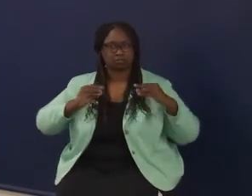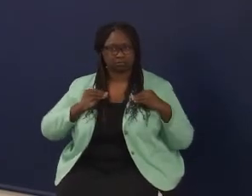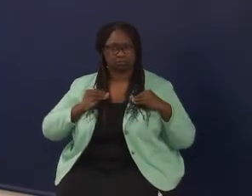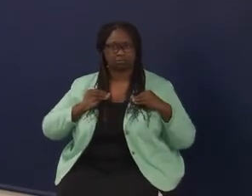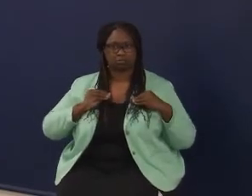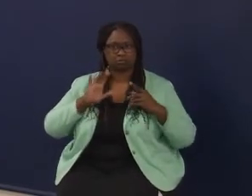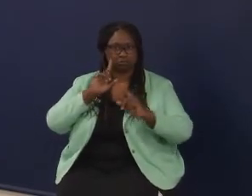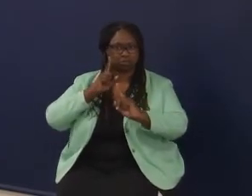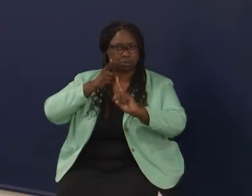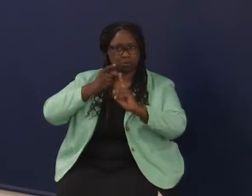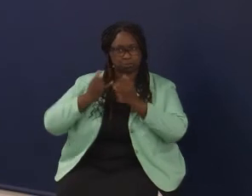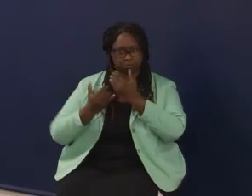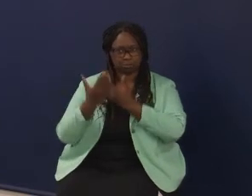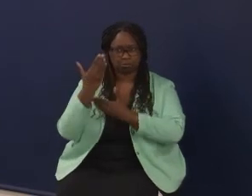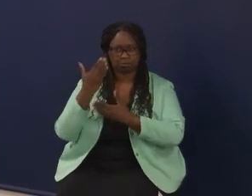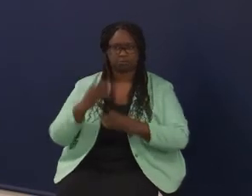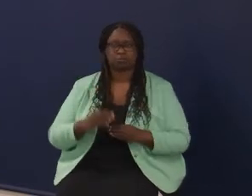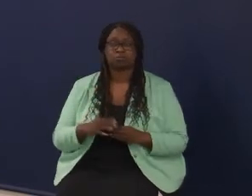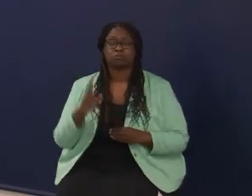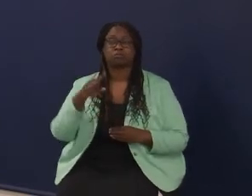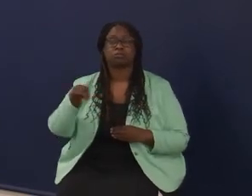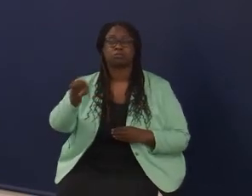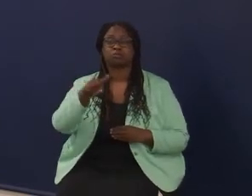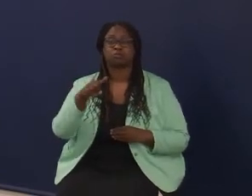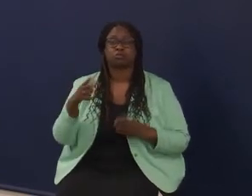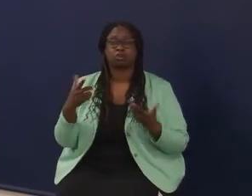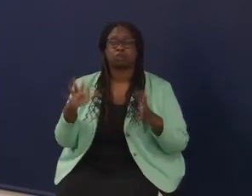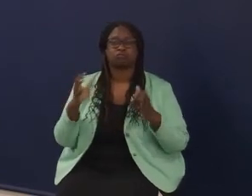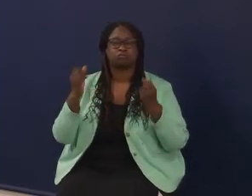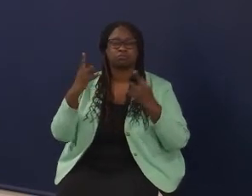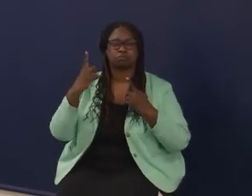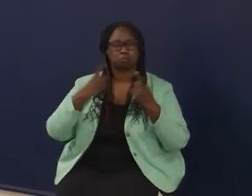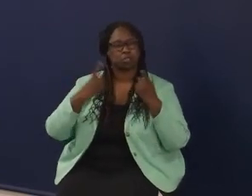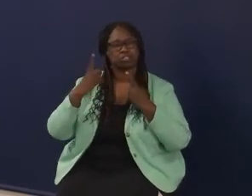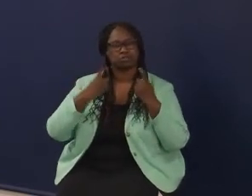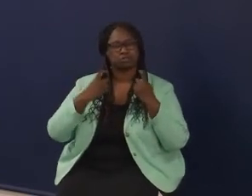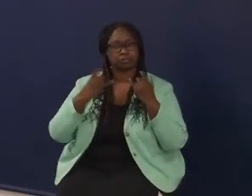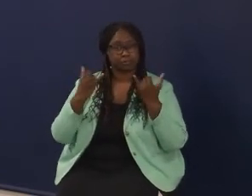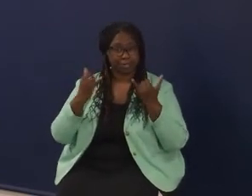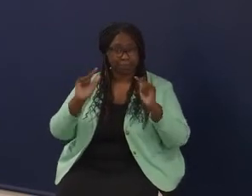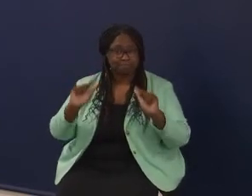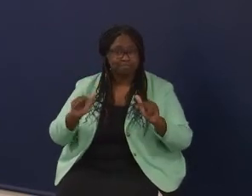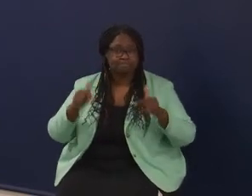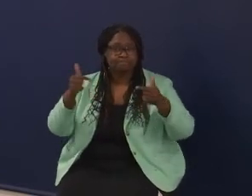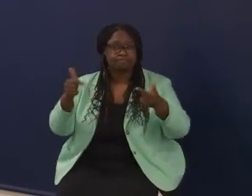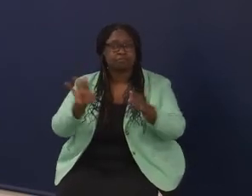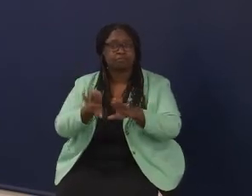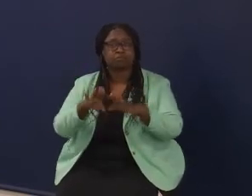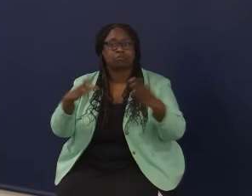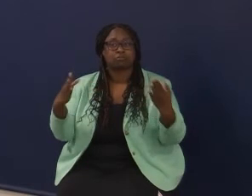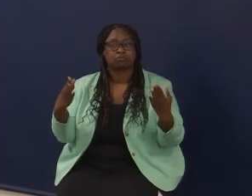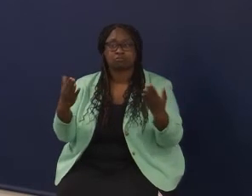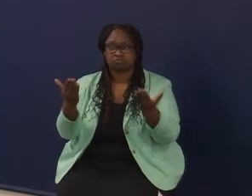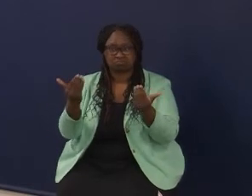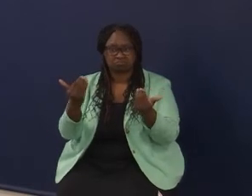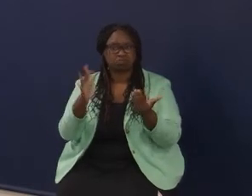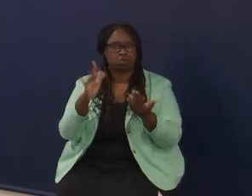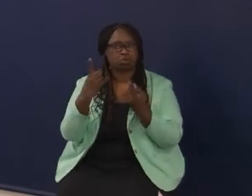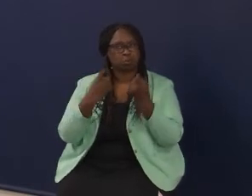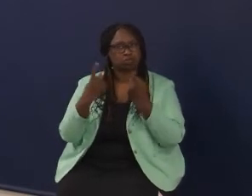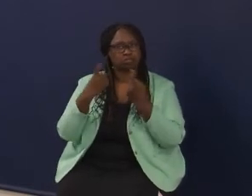the goal this morning, you guys have had a lot of questions and we're now wanting to open the floor to any questions that you may have